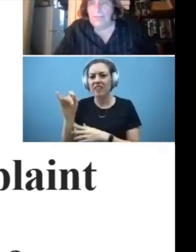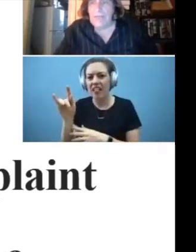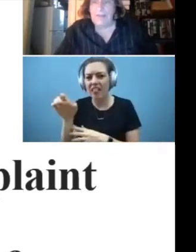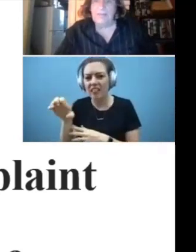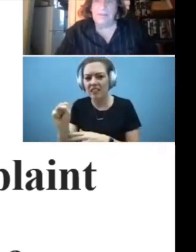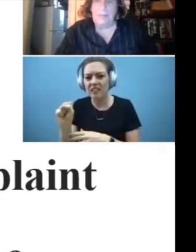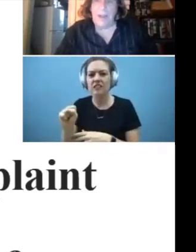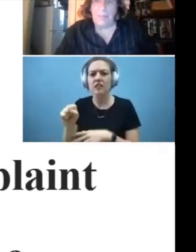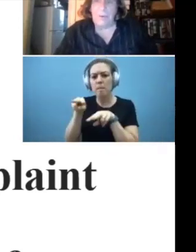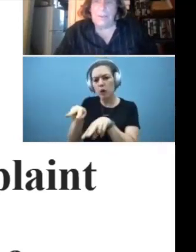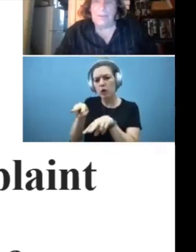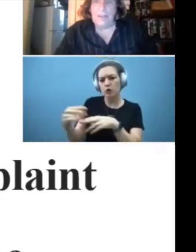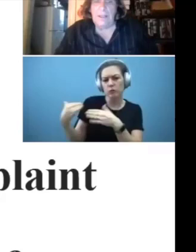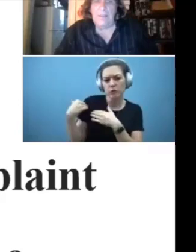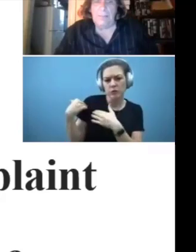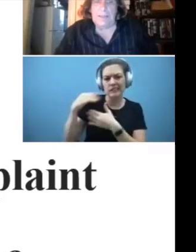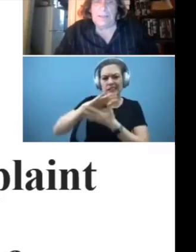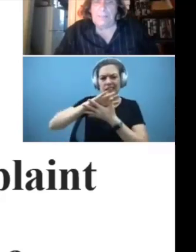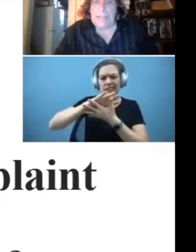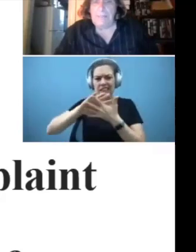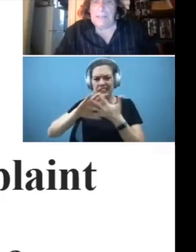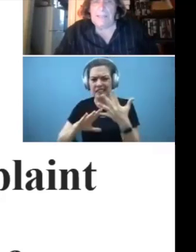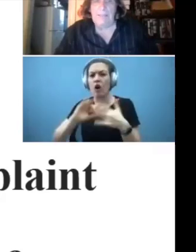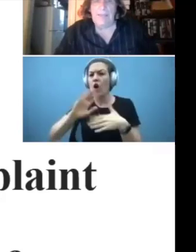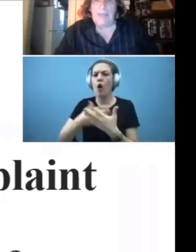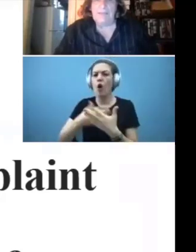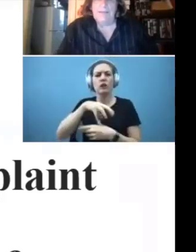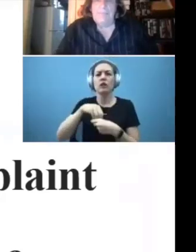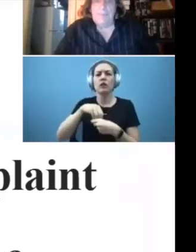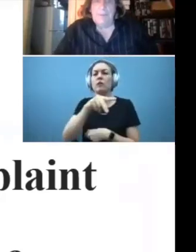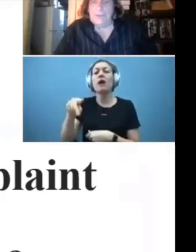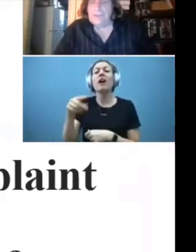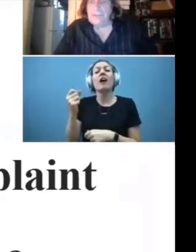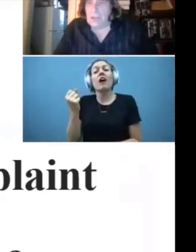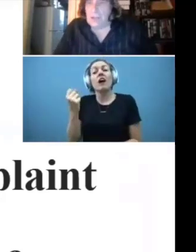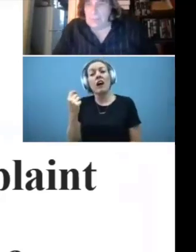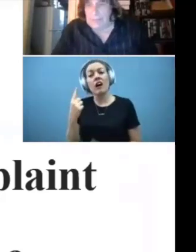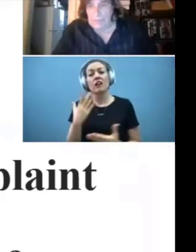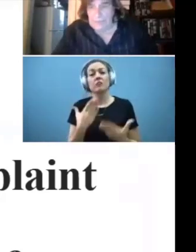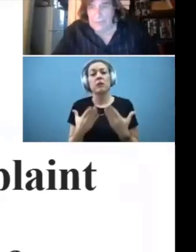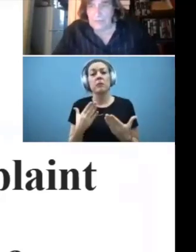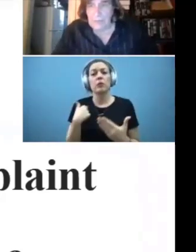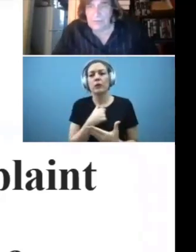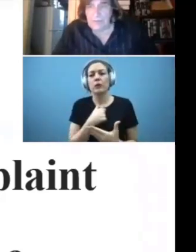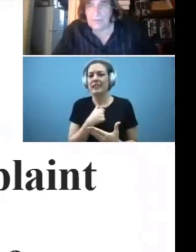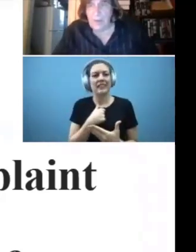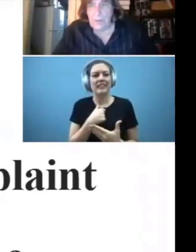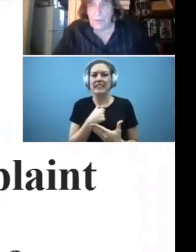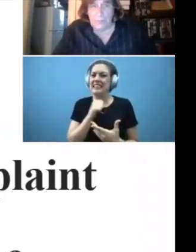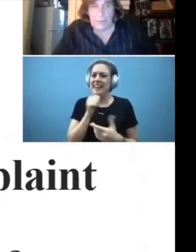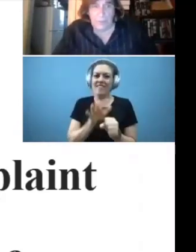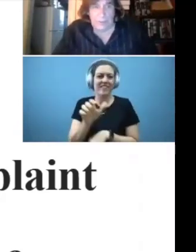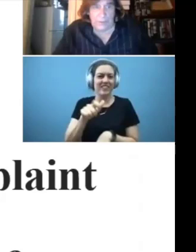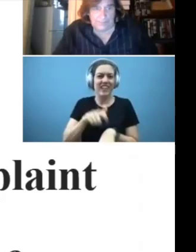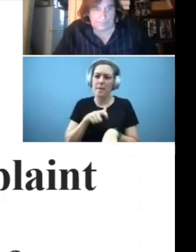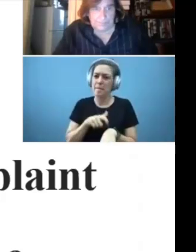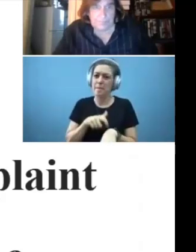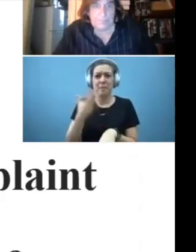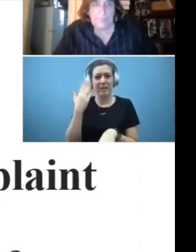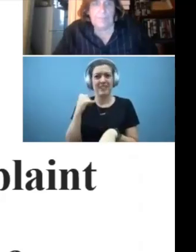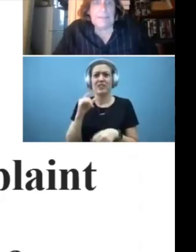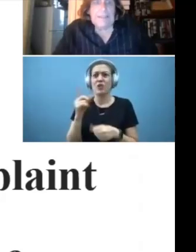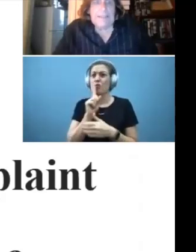All of that is in the PowerPoint, but it may be that we're just not going to be able to get to it because this hour goes pretty quickly.